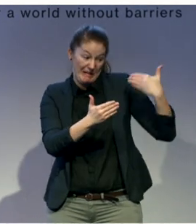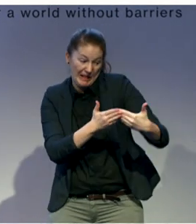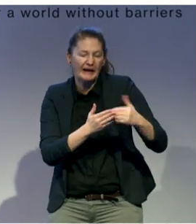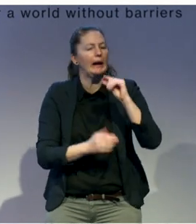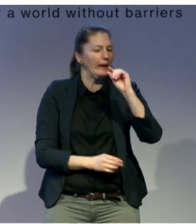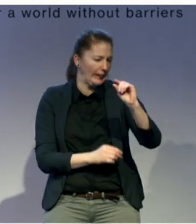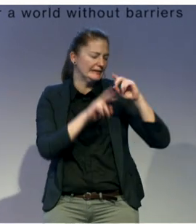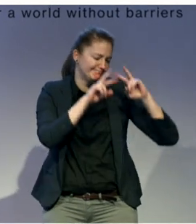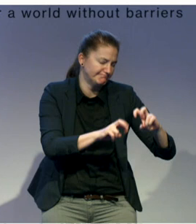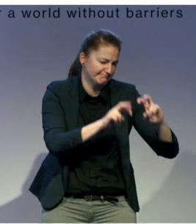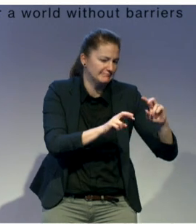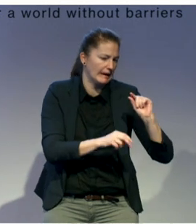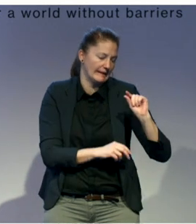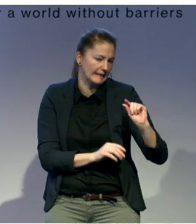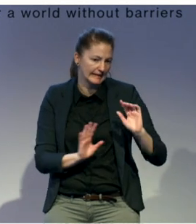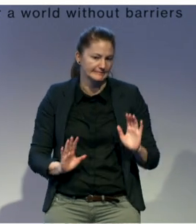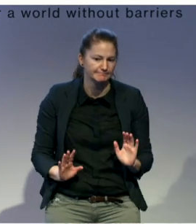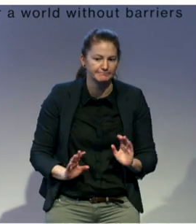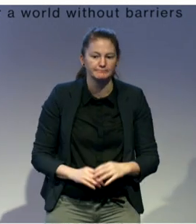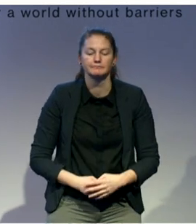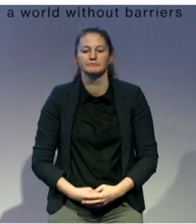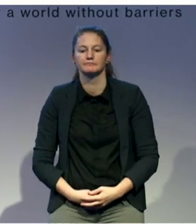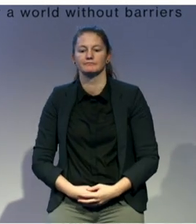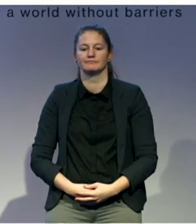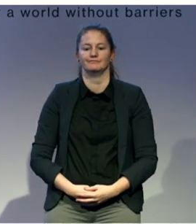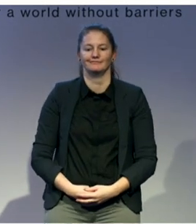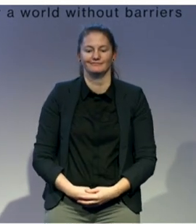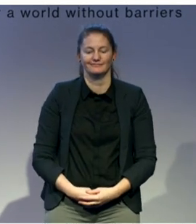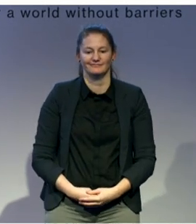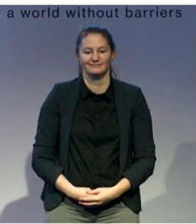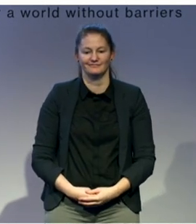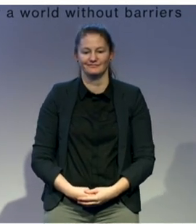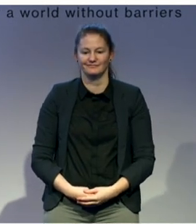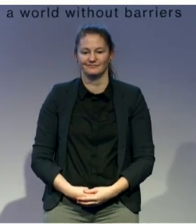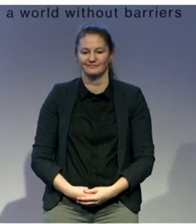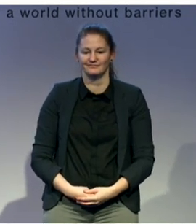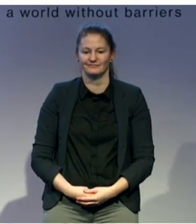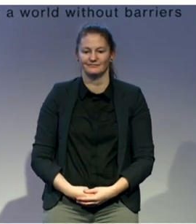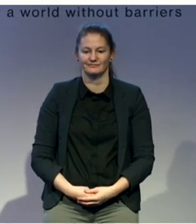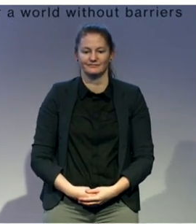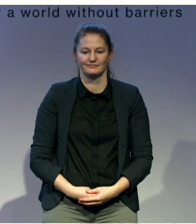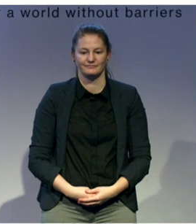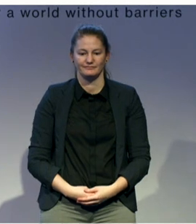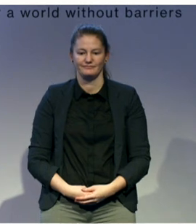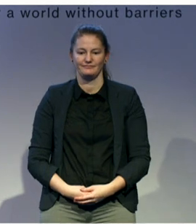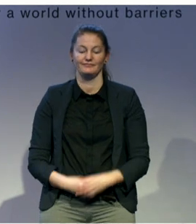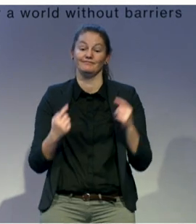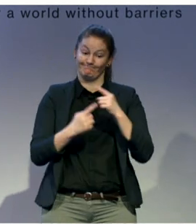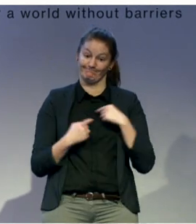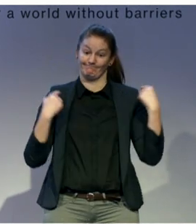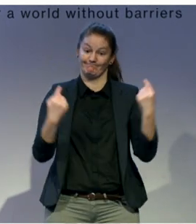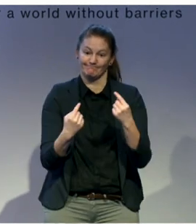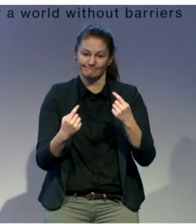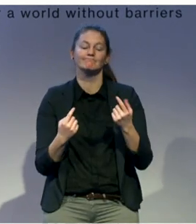So the particular area I'm talking about obviously is voice agency and participation. We feel this is important because if people with